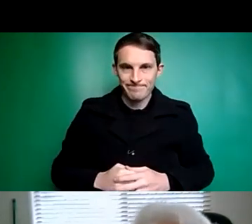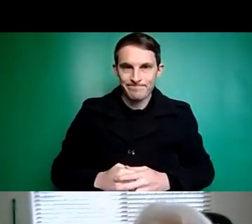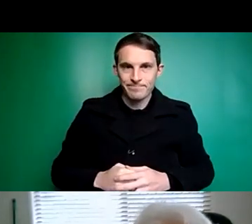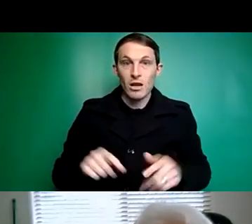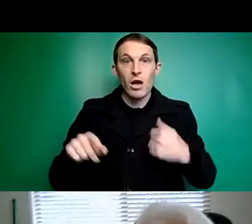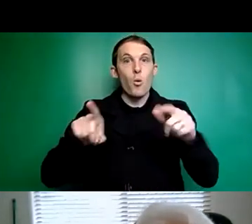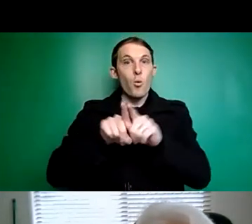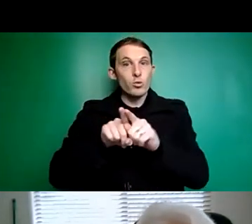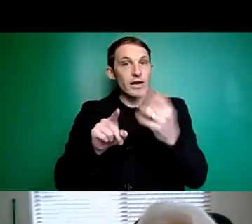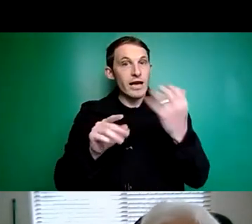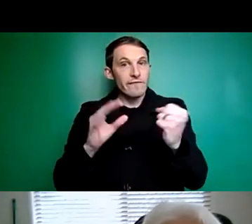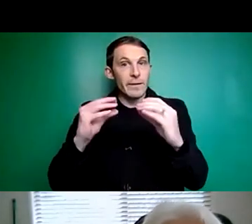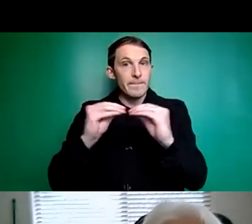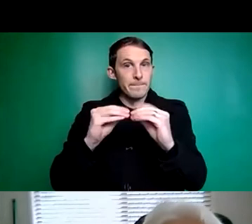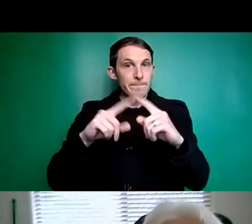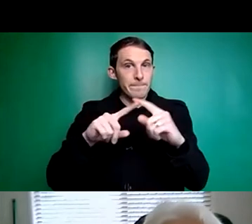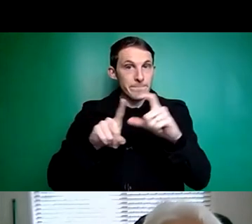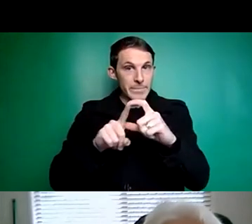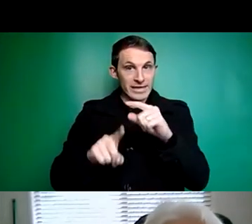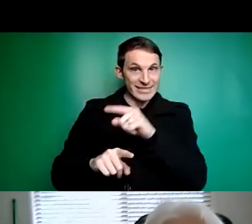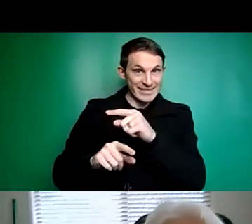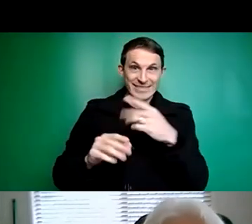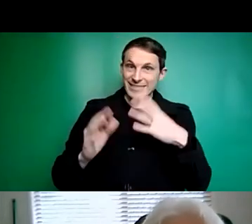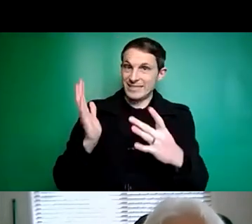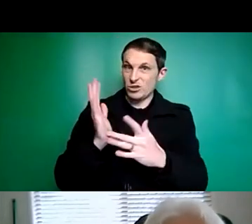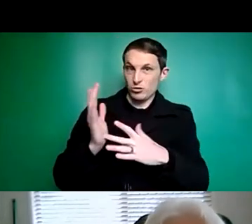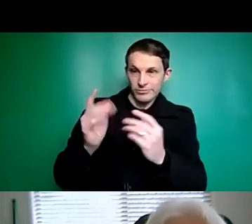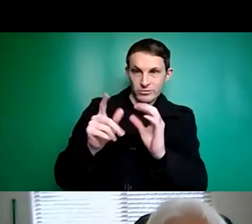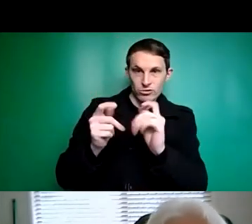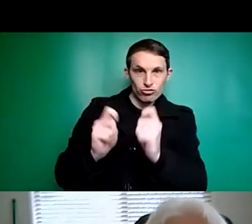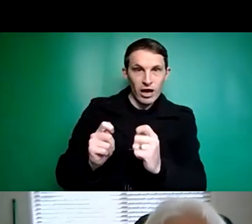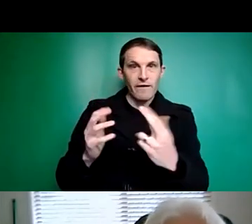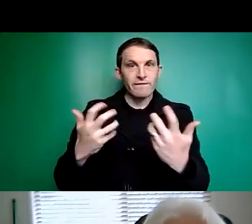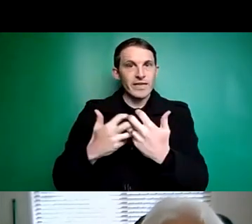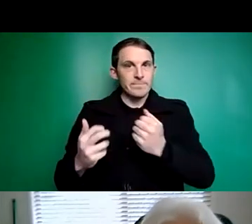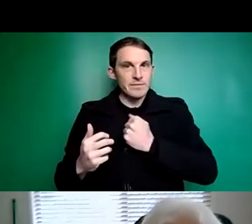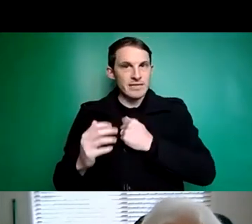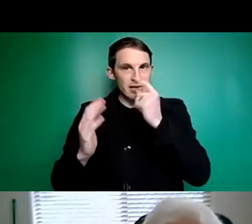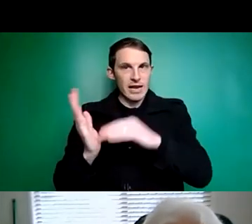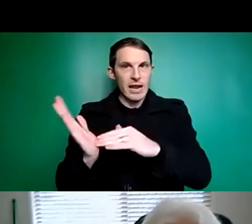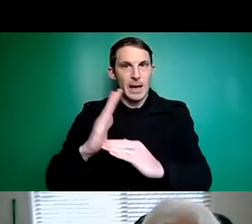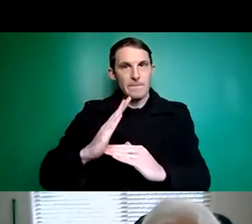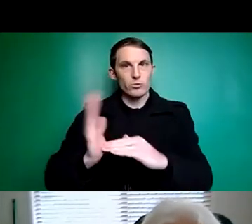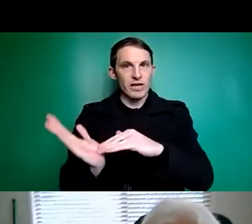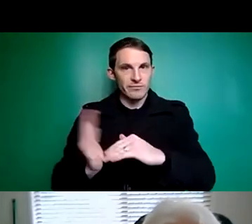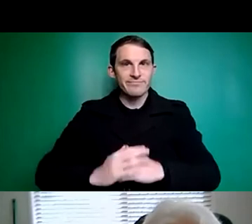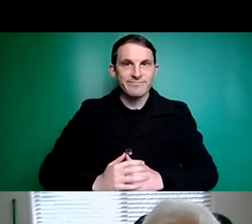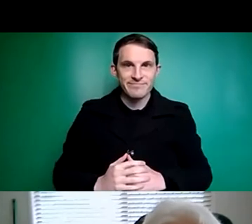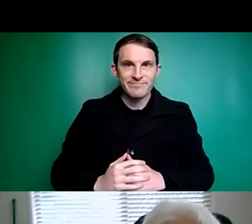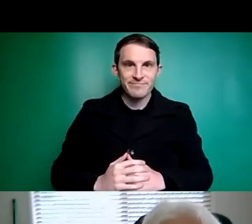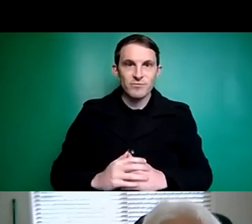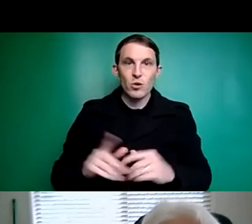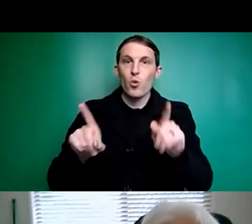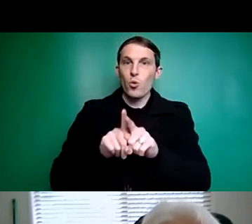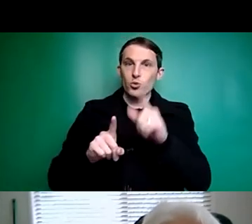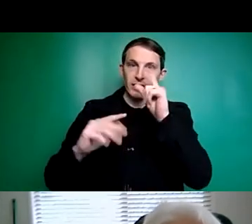that is specifically designed for me, the one that goes up and down and also raises